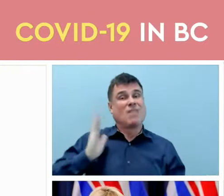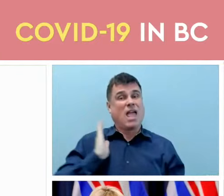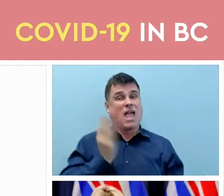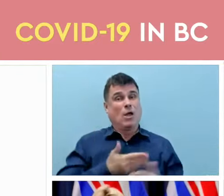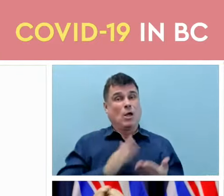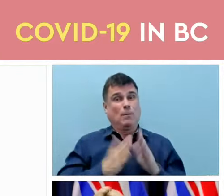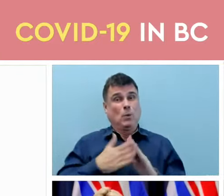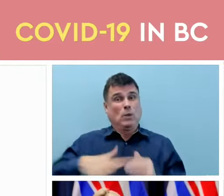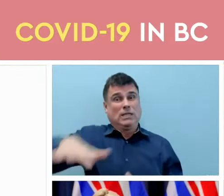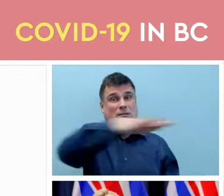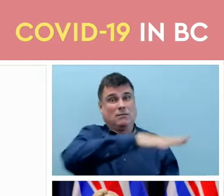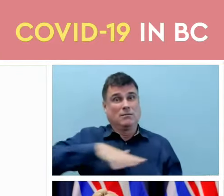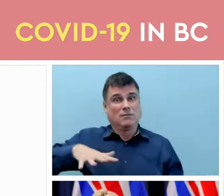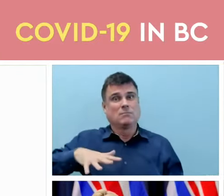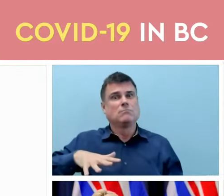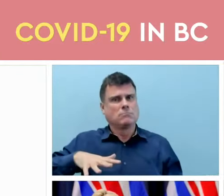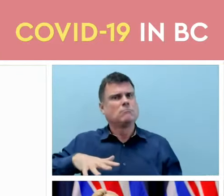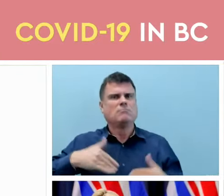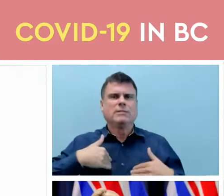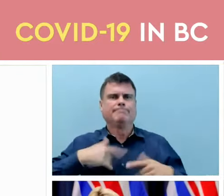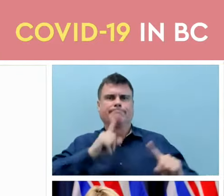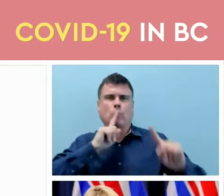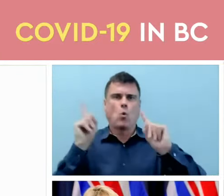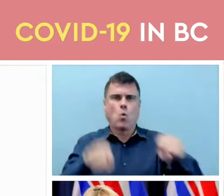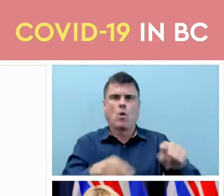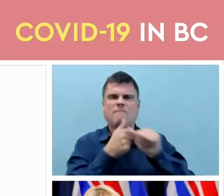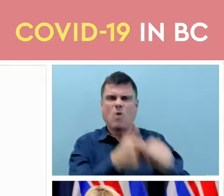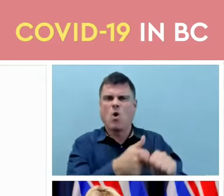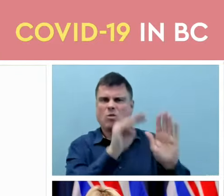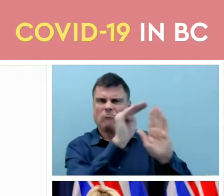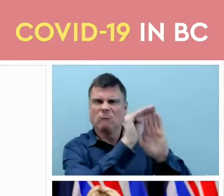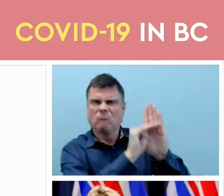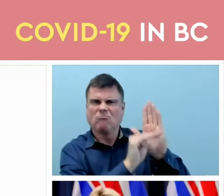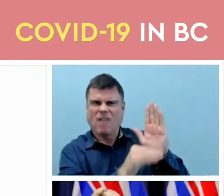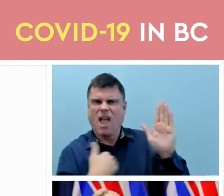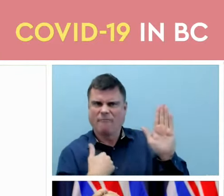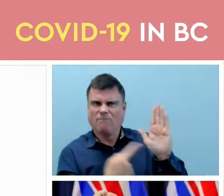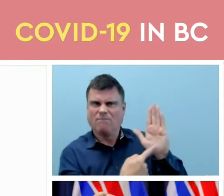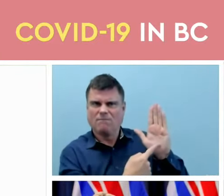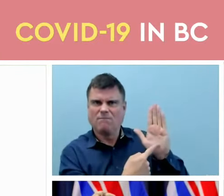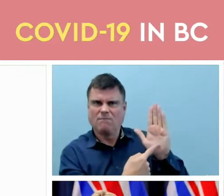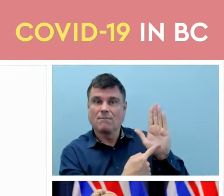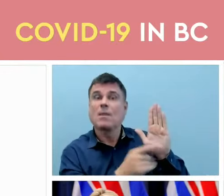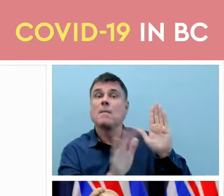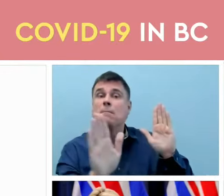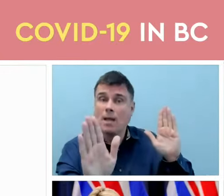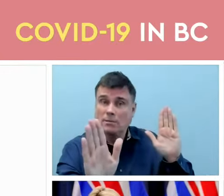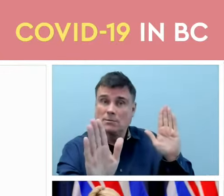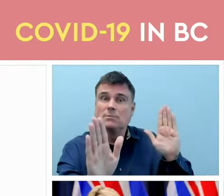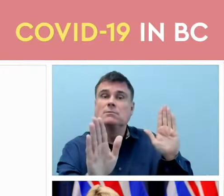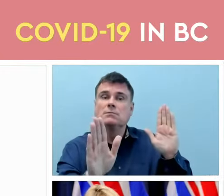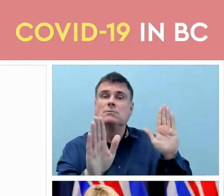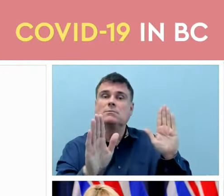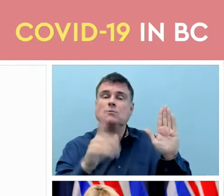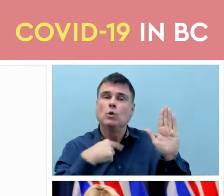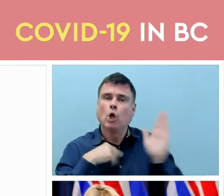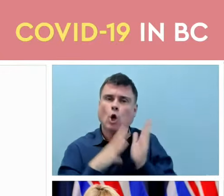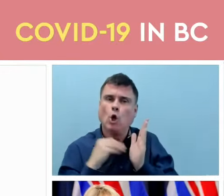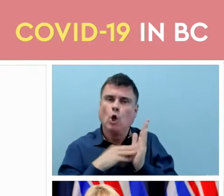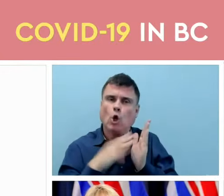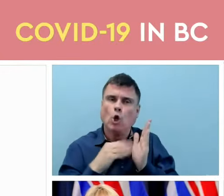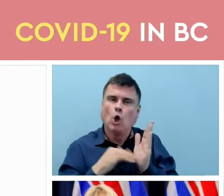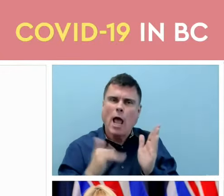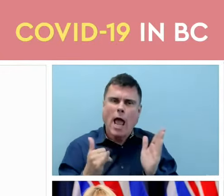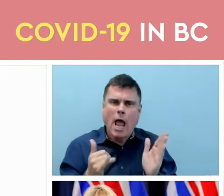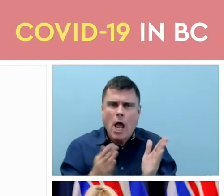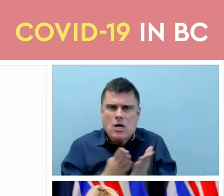needed all of these measures all of the time. But it's not all or nothing. We need to learn to live with COVID-19 better,